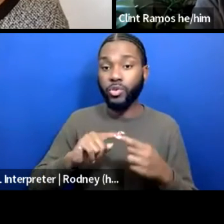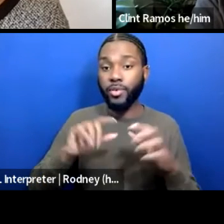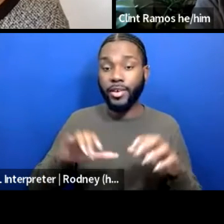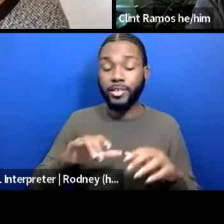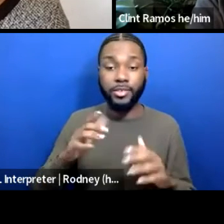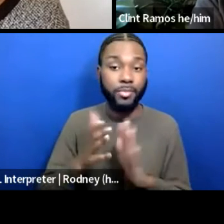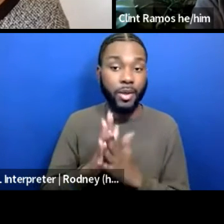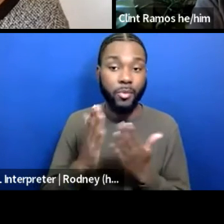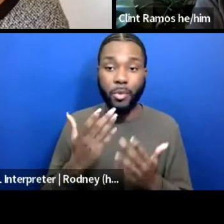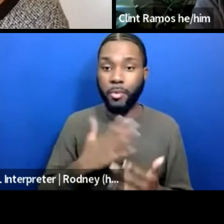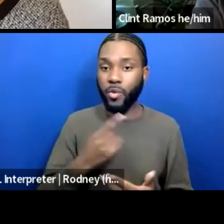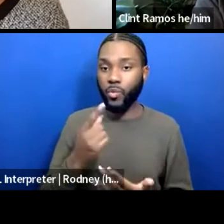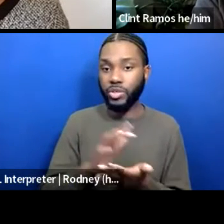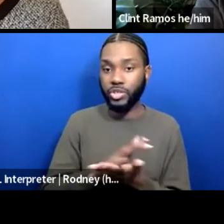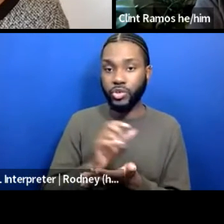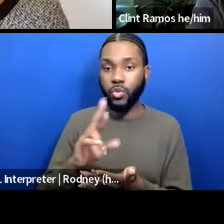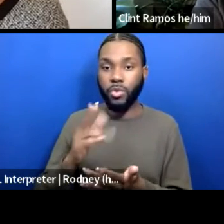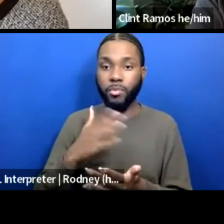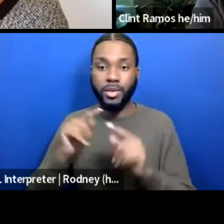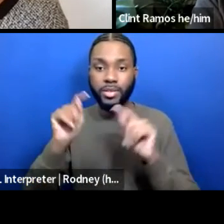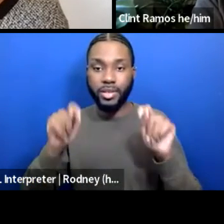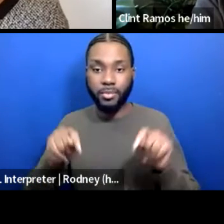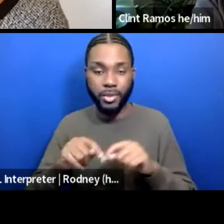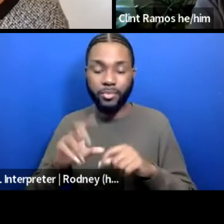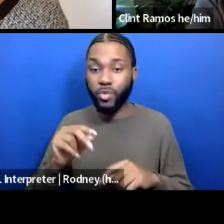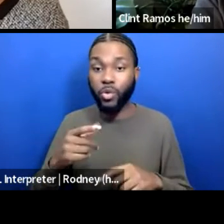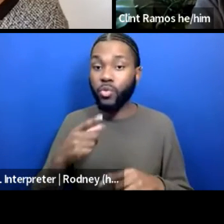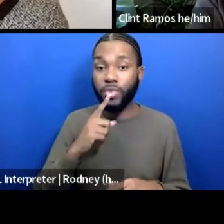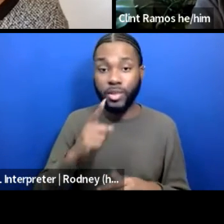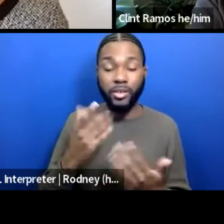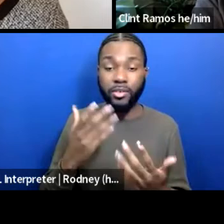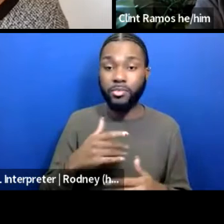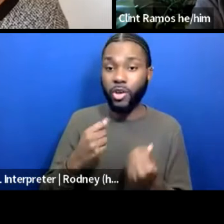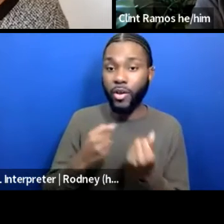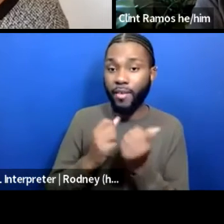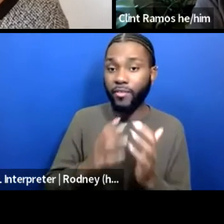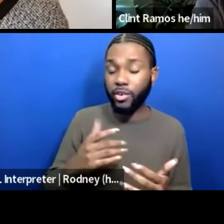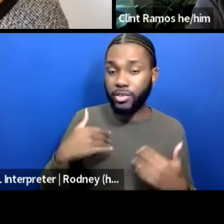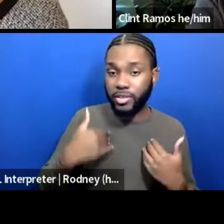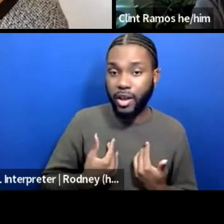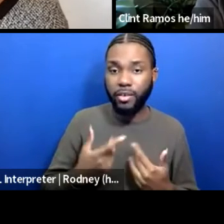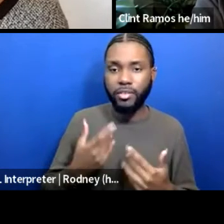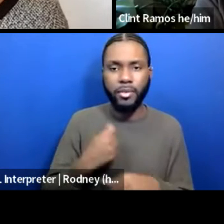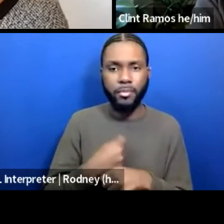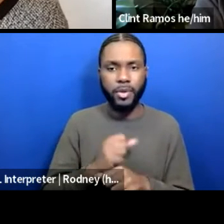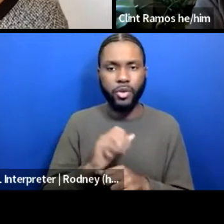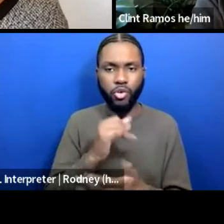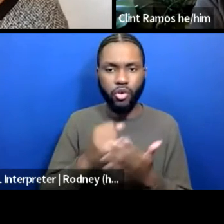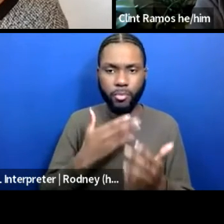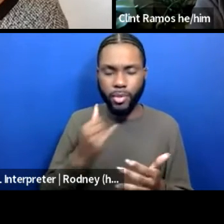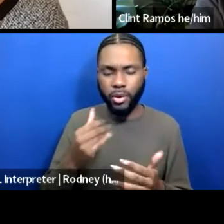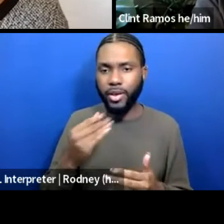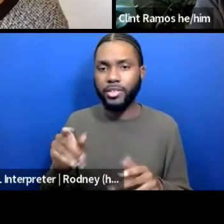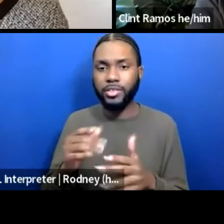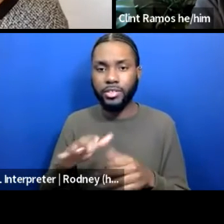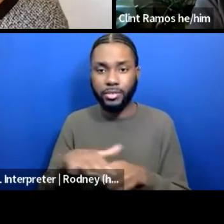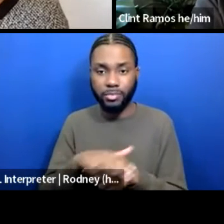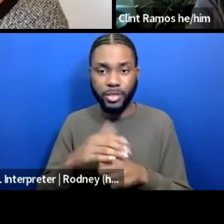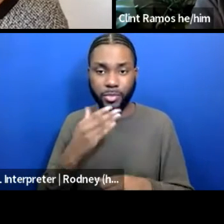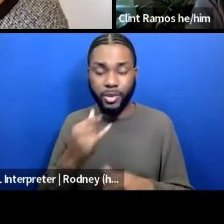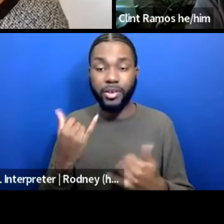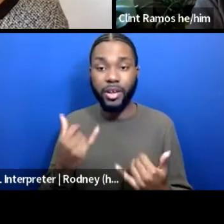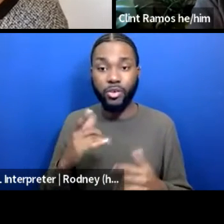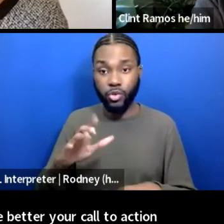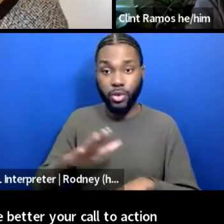the call to action is your advocates are tired. They're making your art better, making the space better. Your call to action is like, now it's time for you to step up and be better